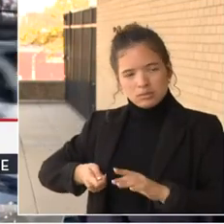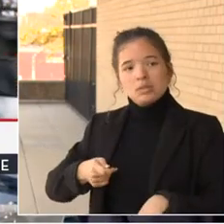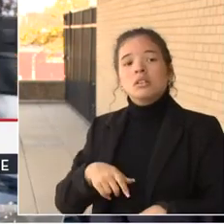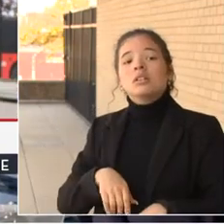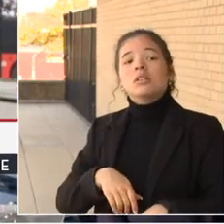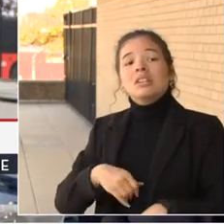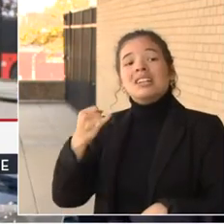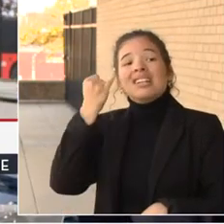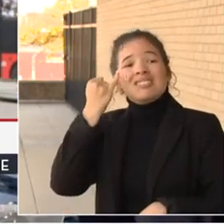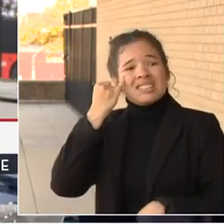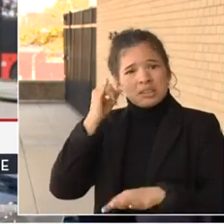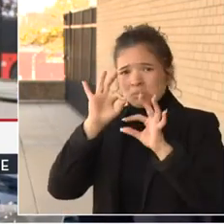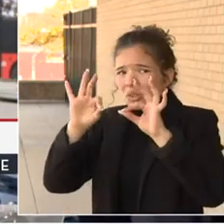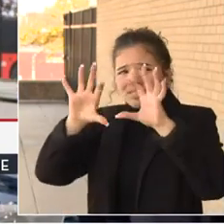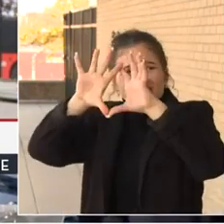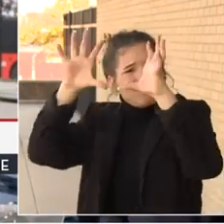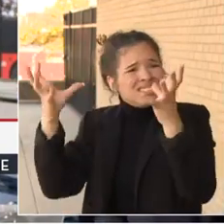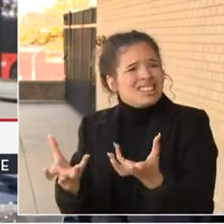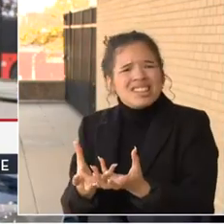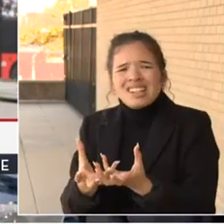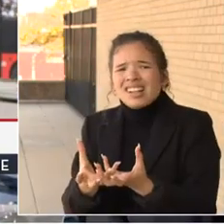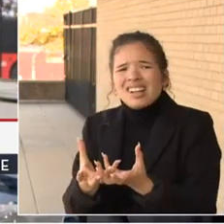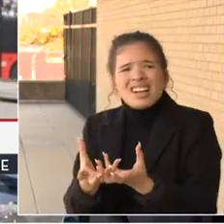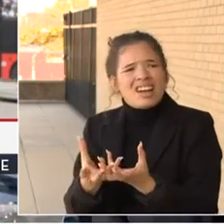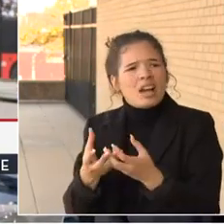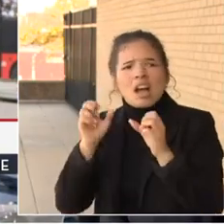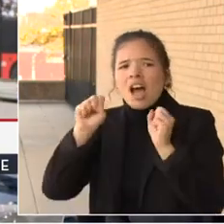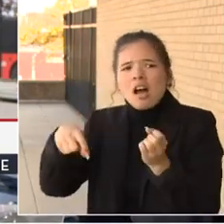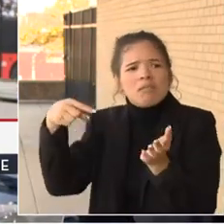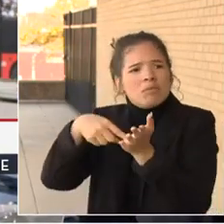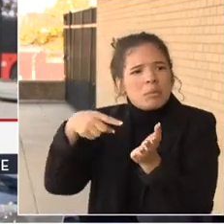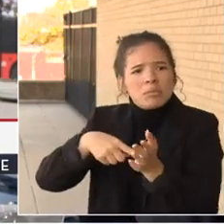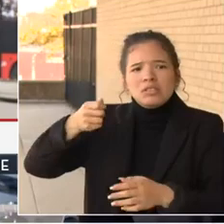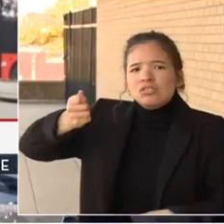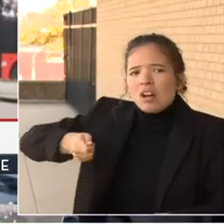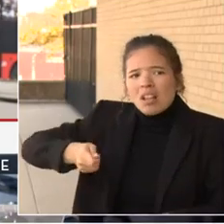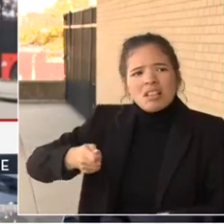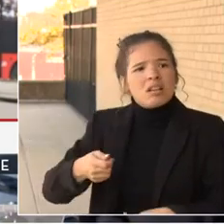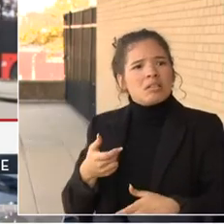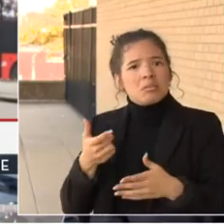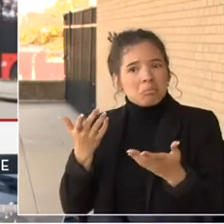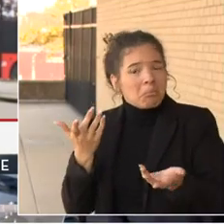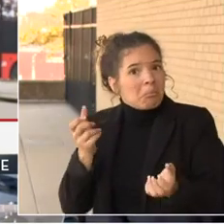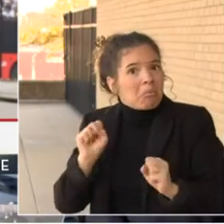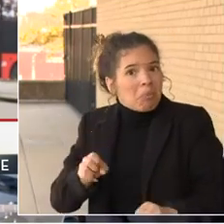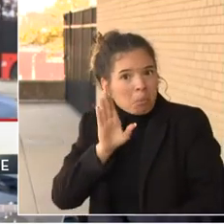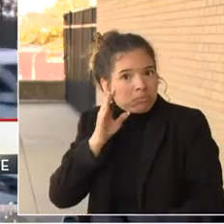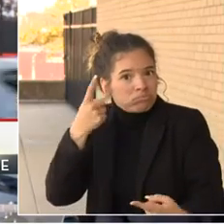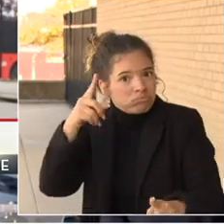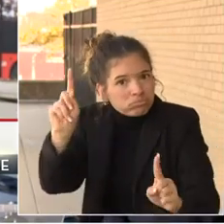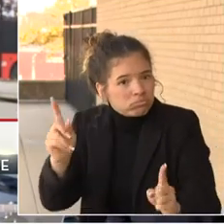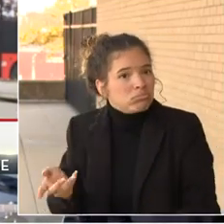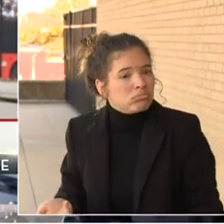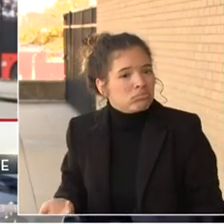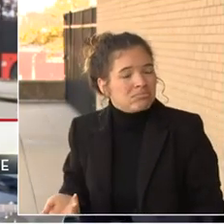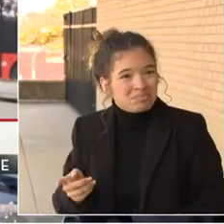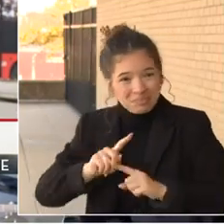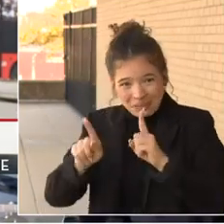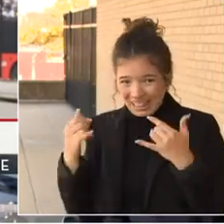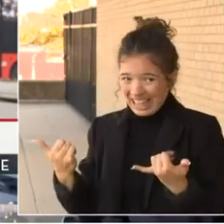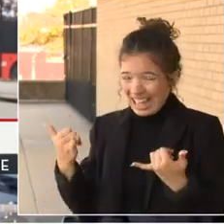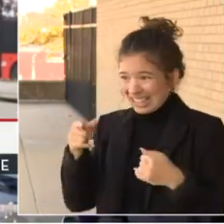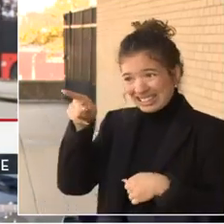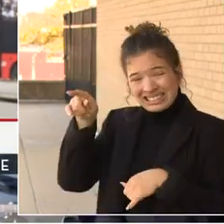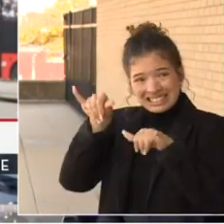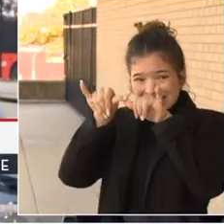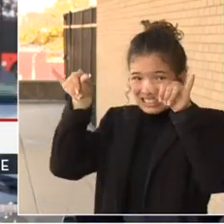we could pay for, that might work. But it doesn't work with our system where we rely